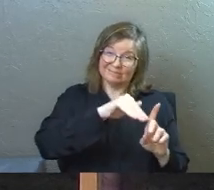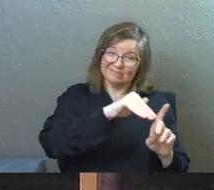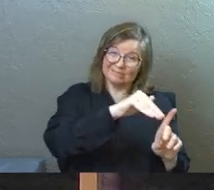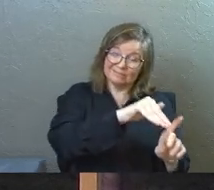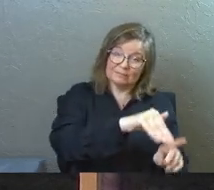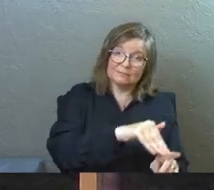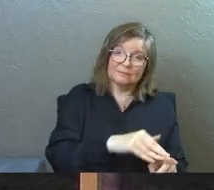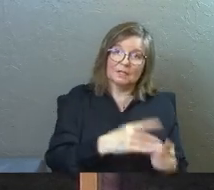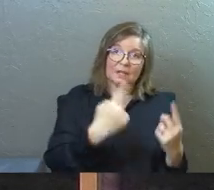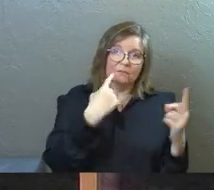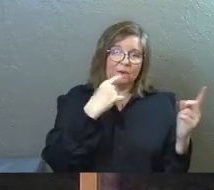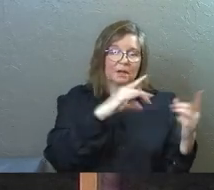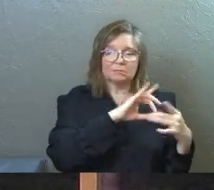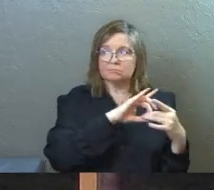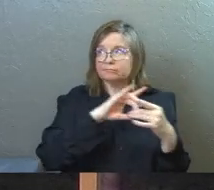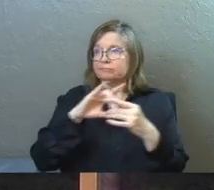enough.